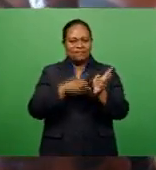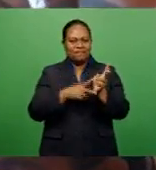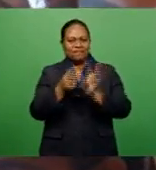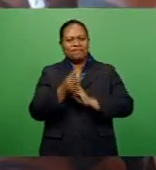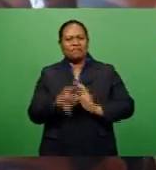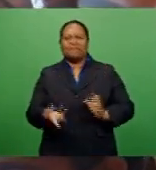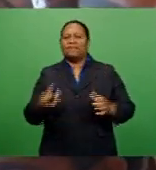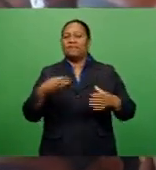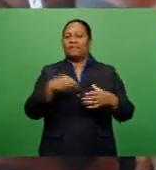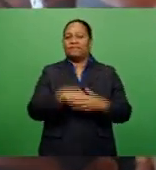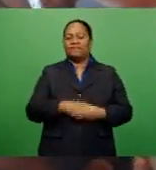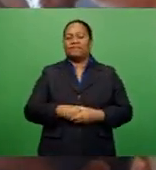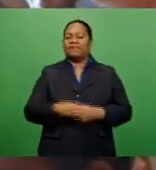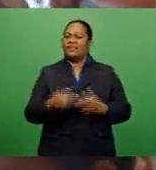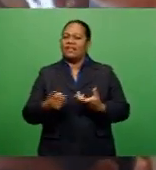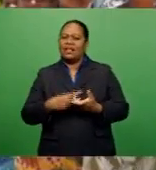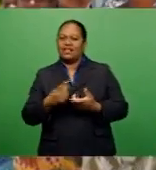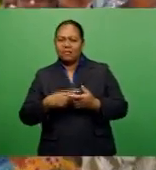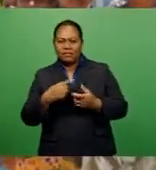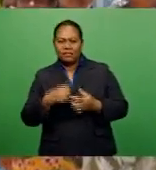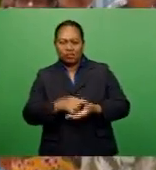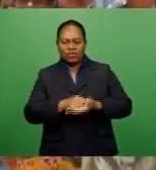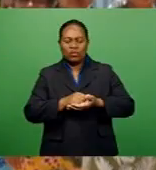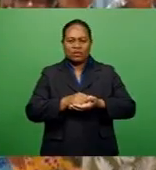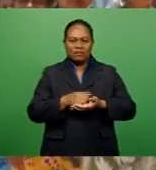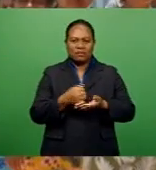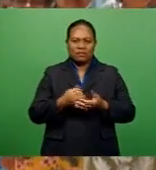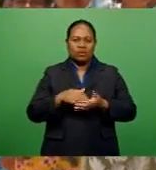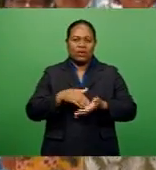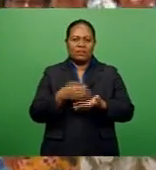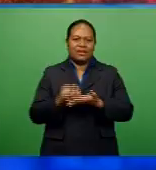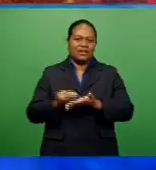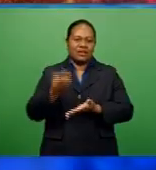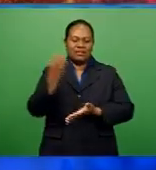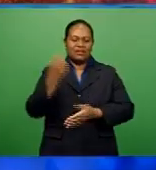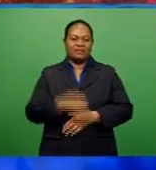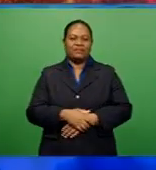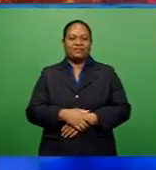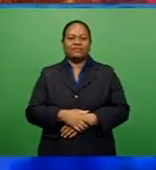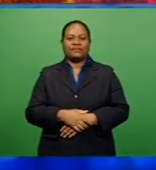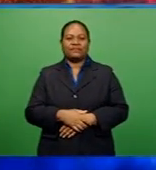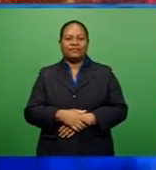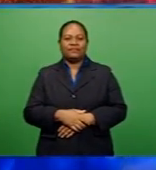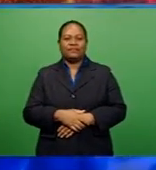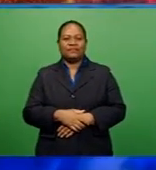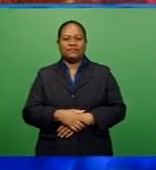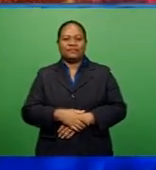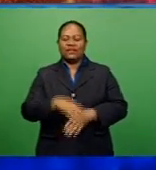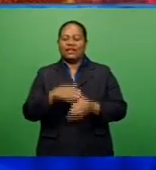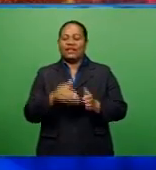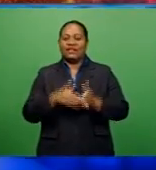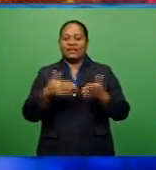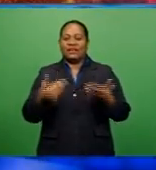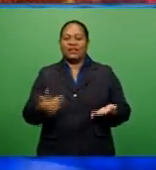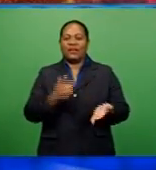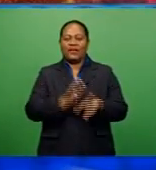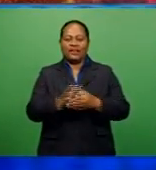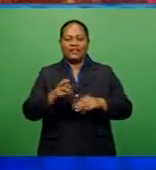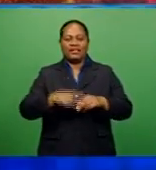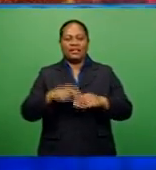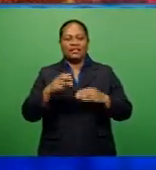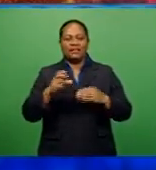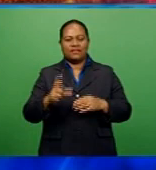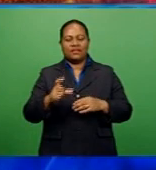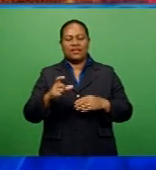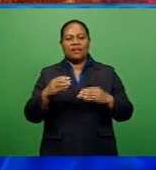in an ever more digitalized economy. Kelly Badala, FBC News. Sinifo from HFC Bank joins us